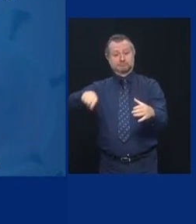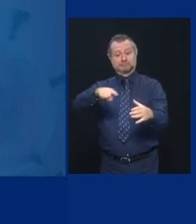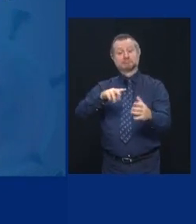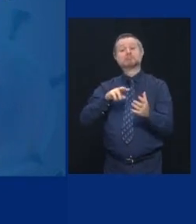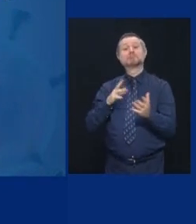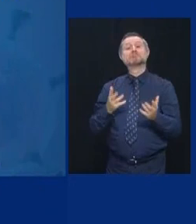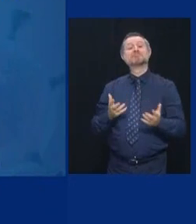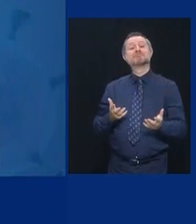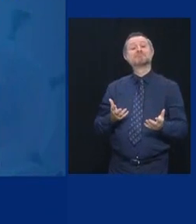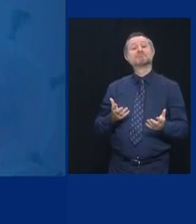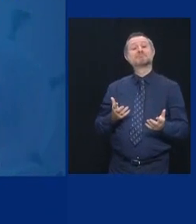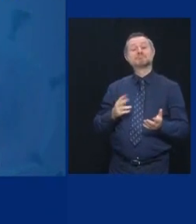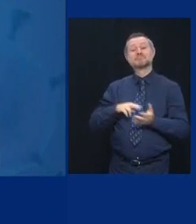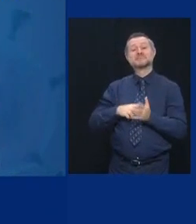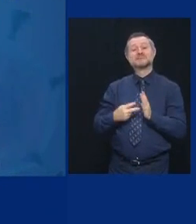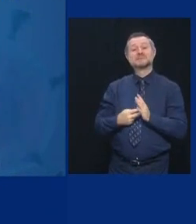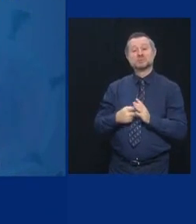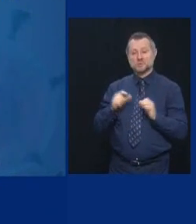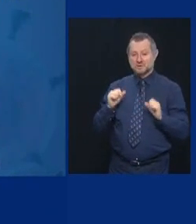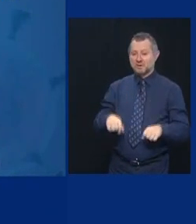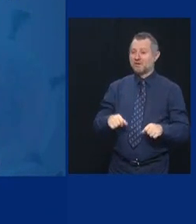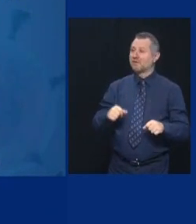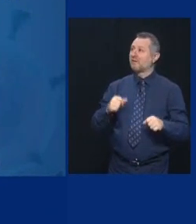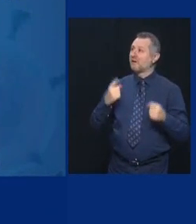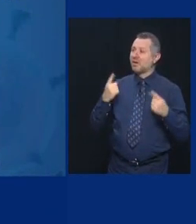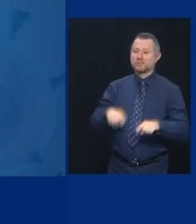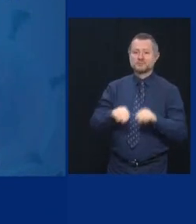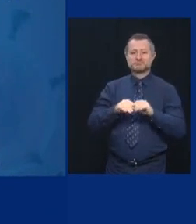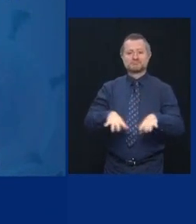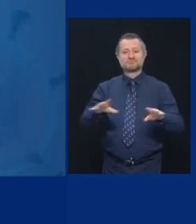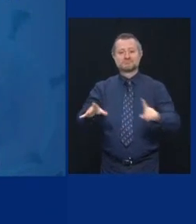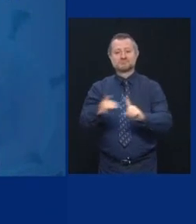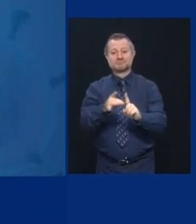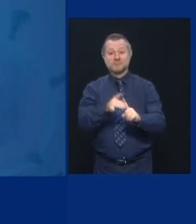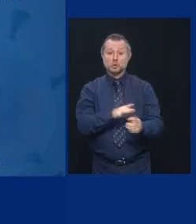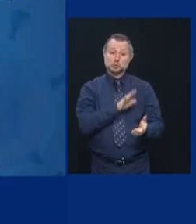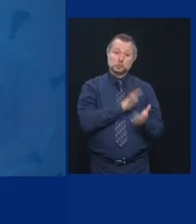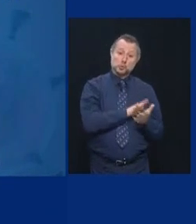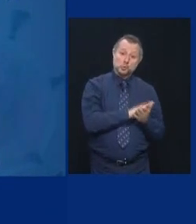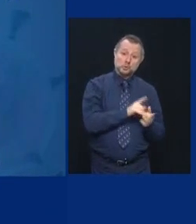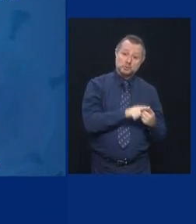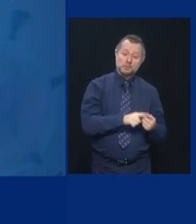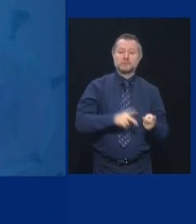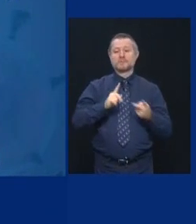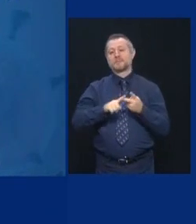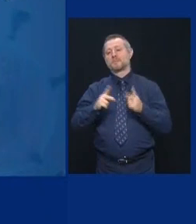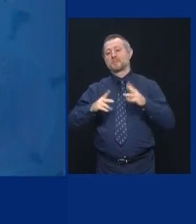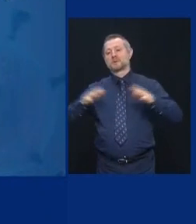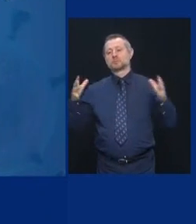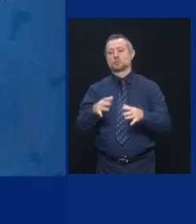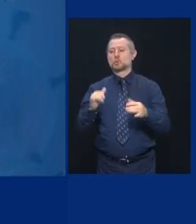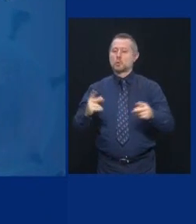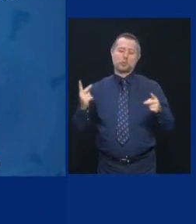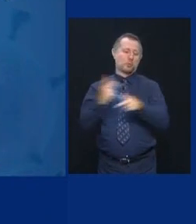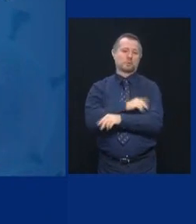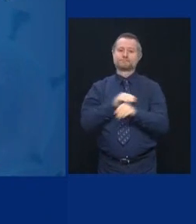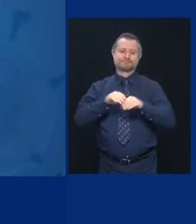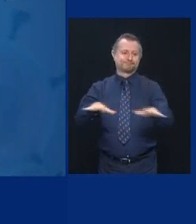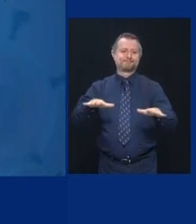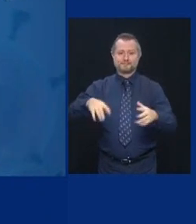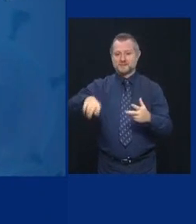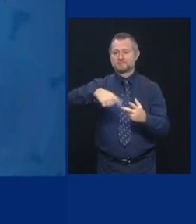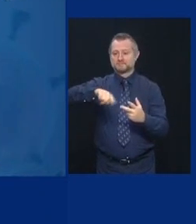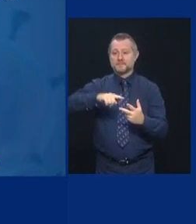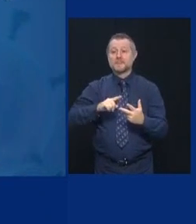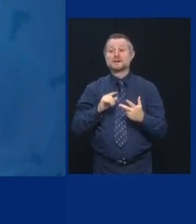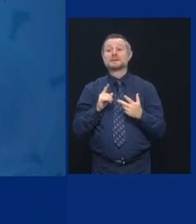greatest potential. It's schools and it's large mass gatherings. Schools, frankly, because they're students